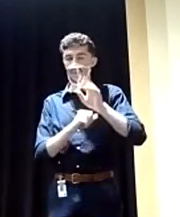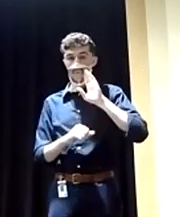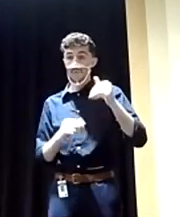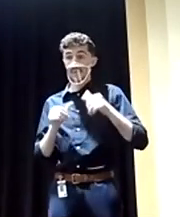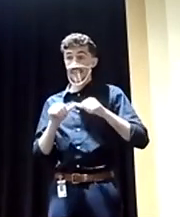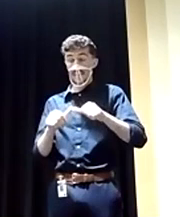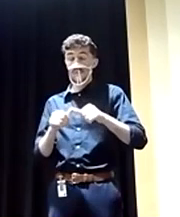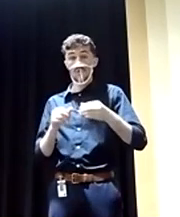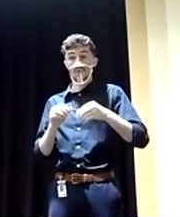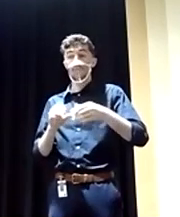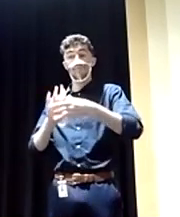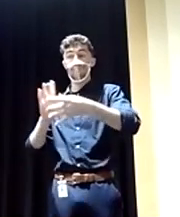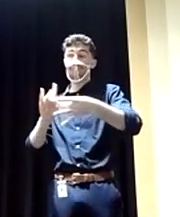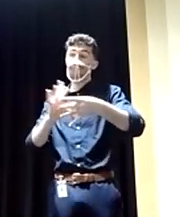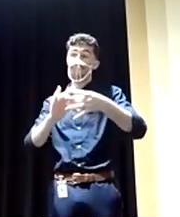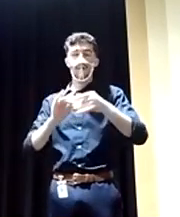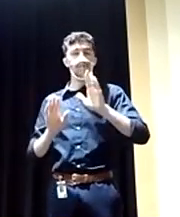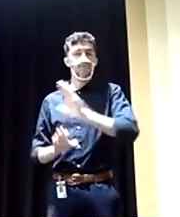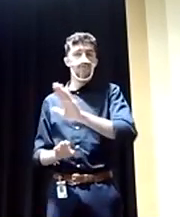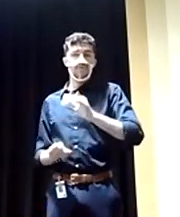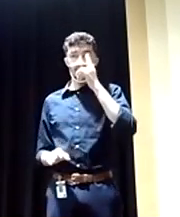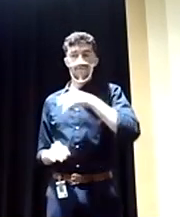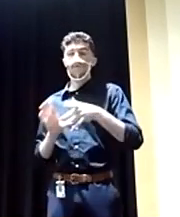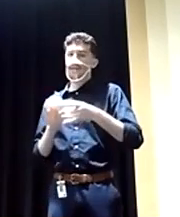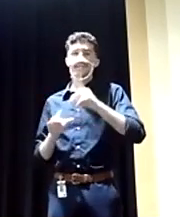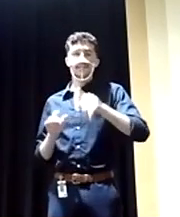and stop giving those very false comments a platform anywhere.